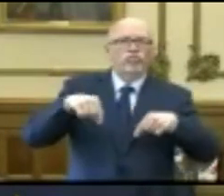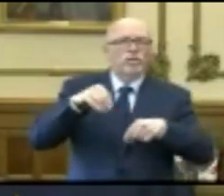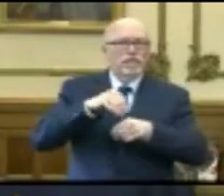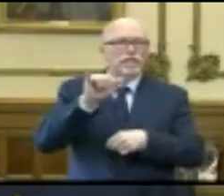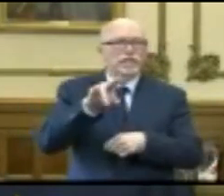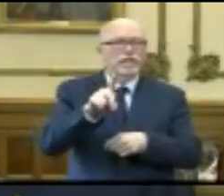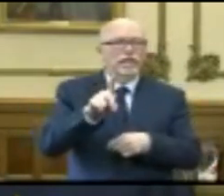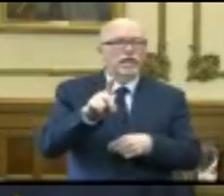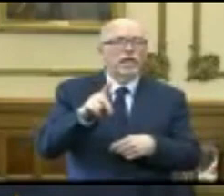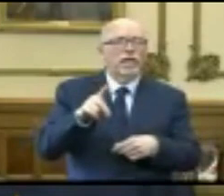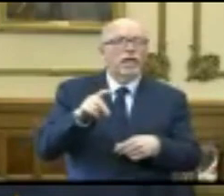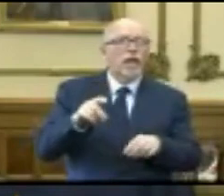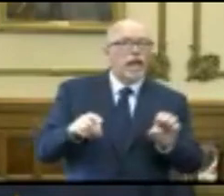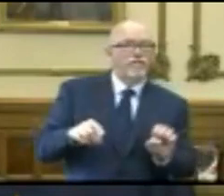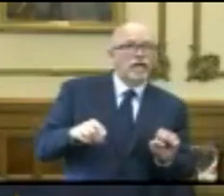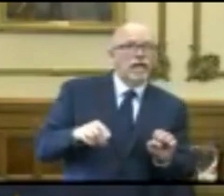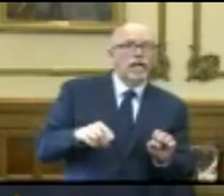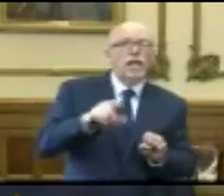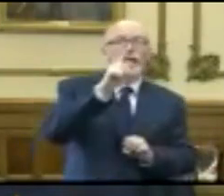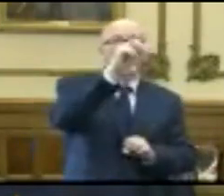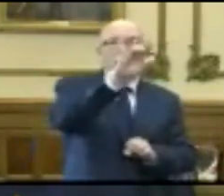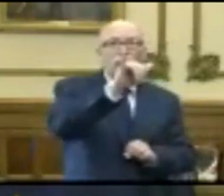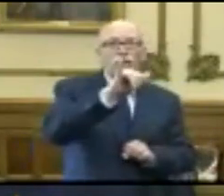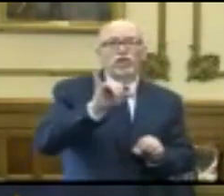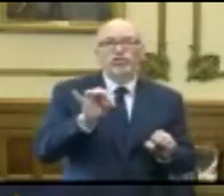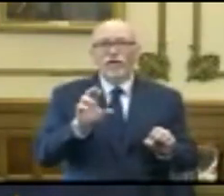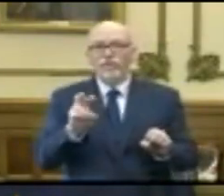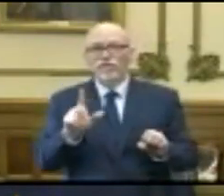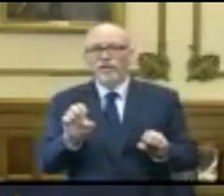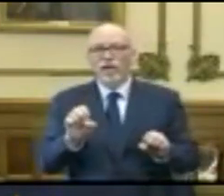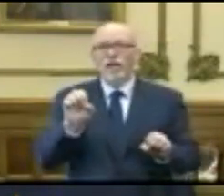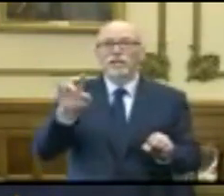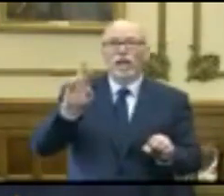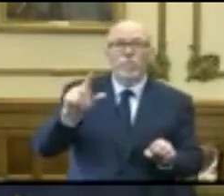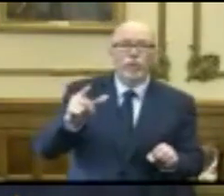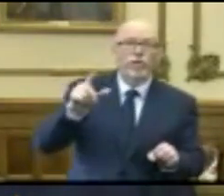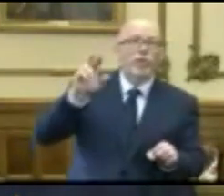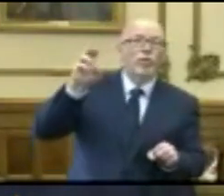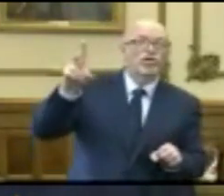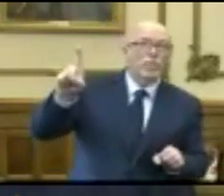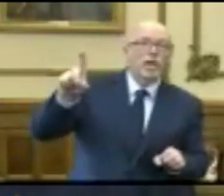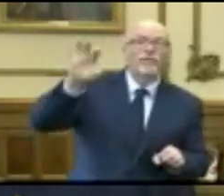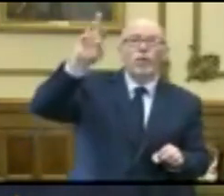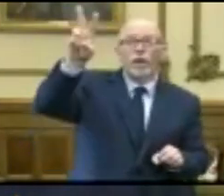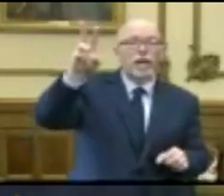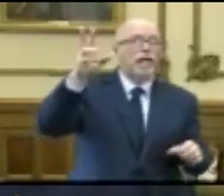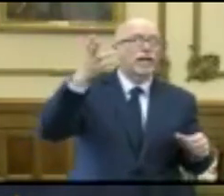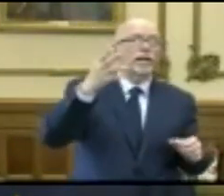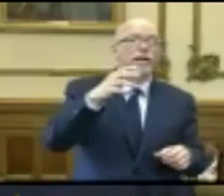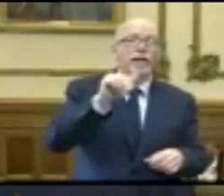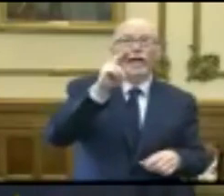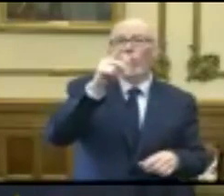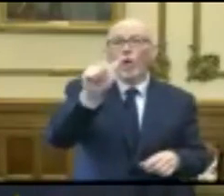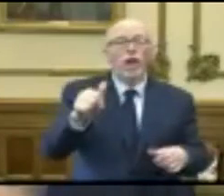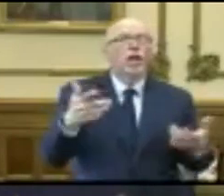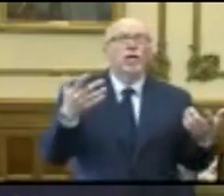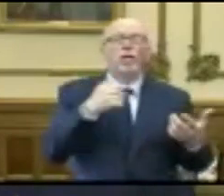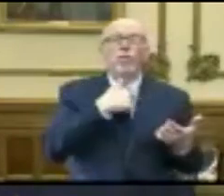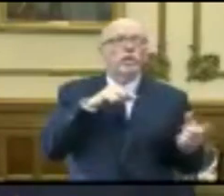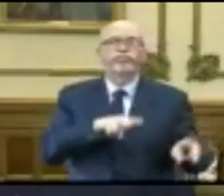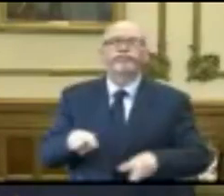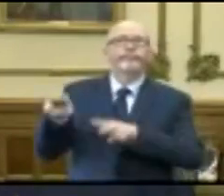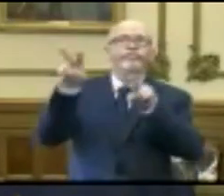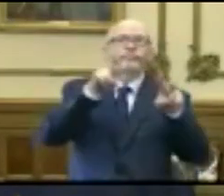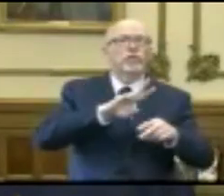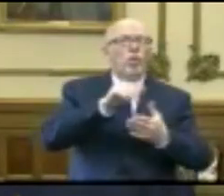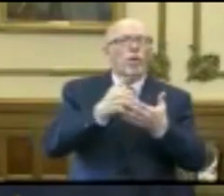ground here, whether it's in Evansville or Gary or Jeffersonville, Sellersburg, wherever, Richmond or Fort Wayne, Angola. We're looking at the whole